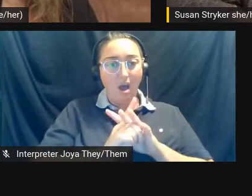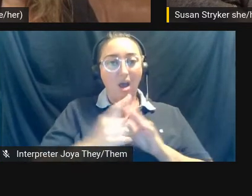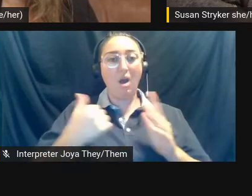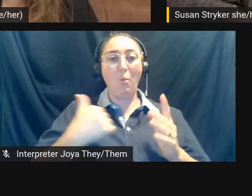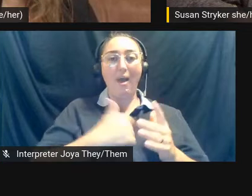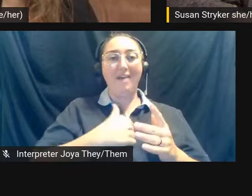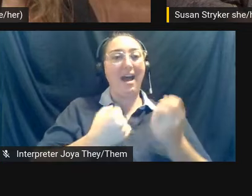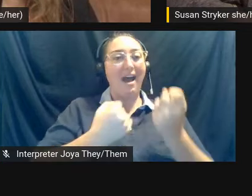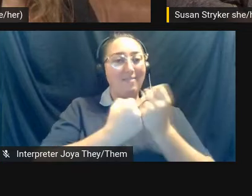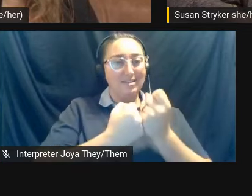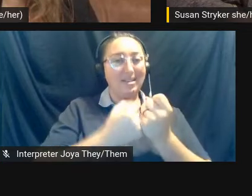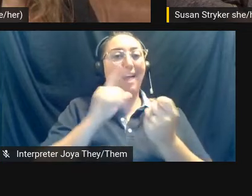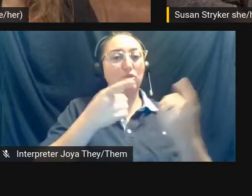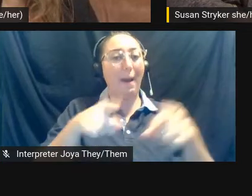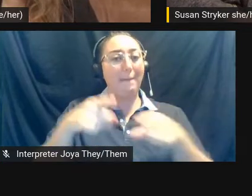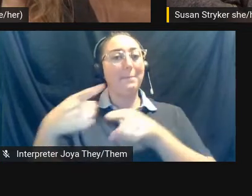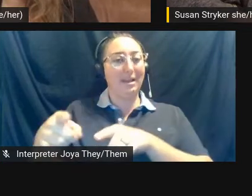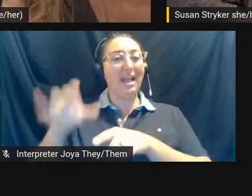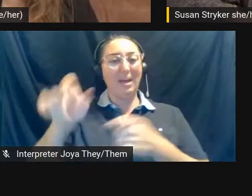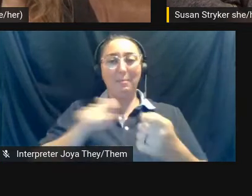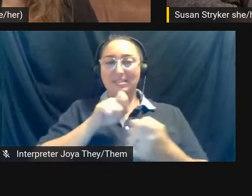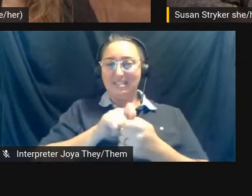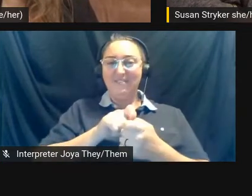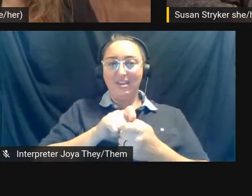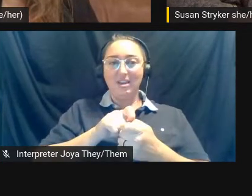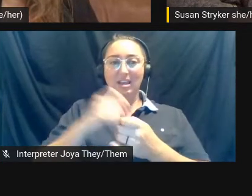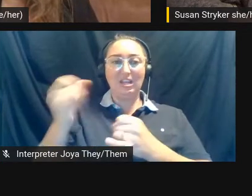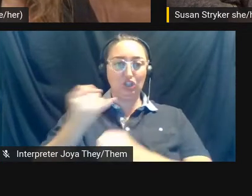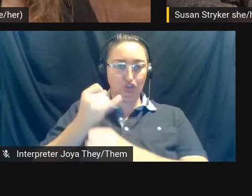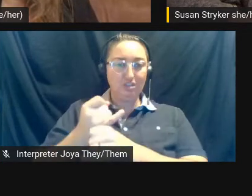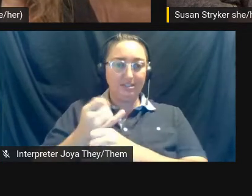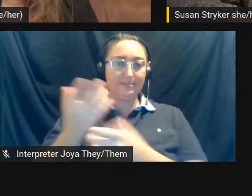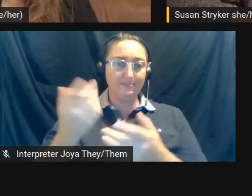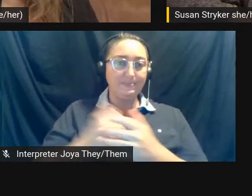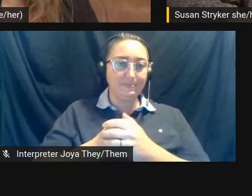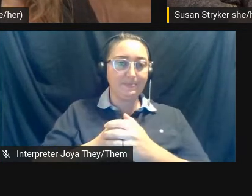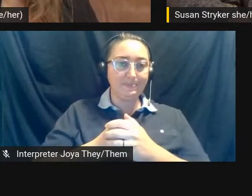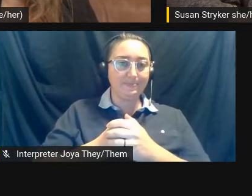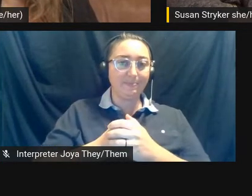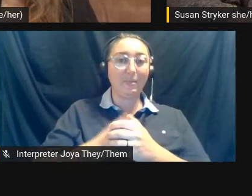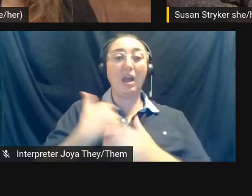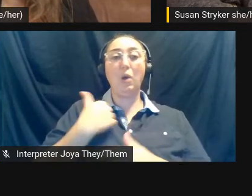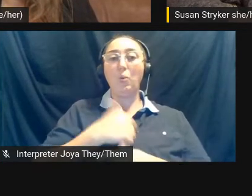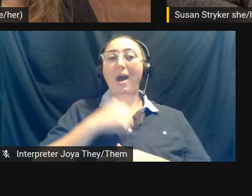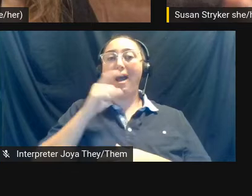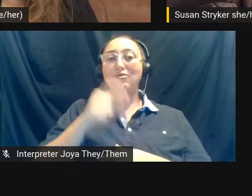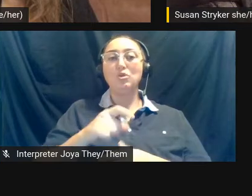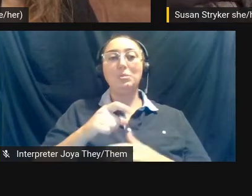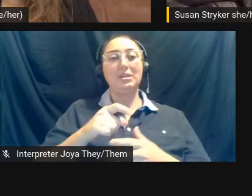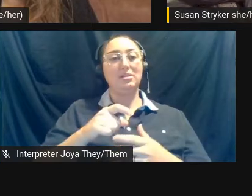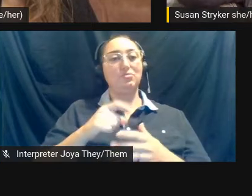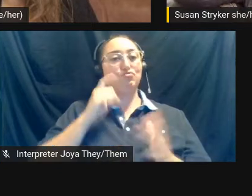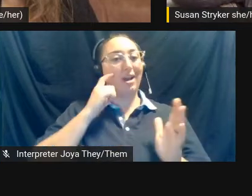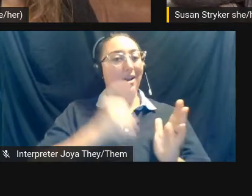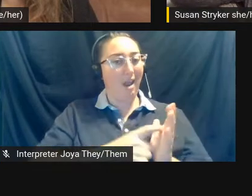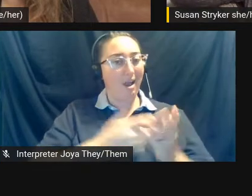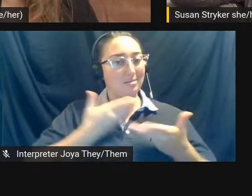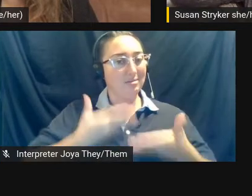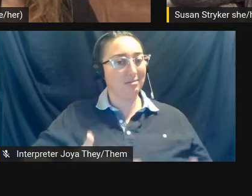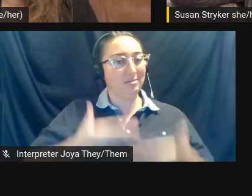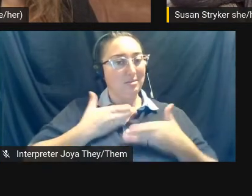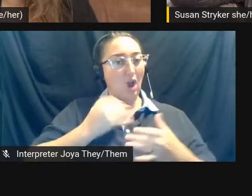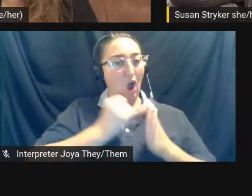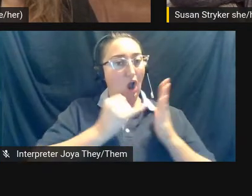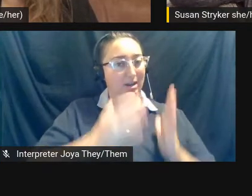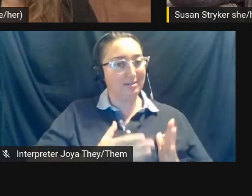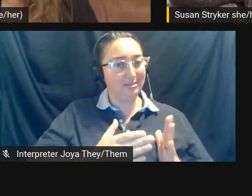advocacy that has to happen in that particular industry, um, being seen as artists and, and as at